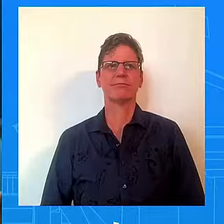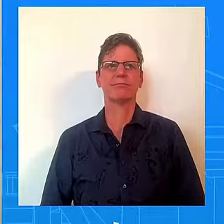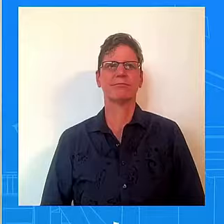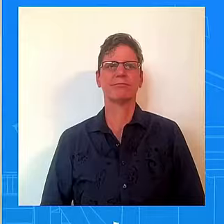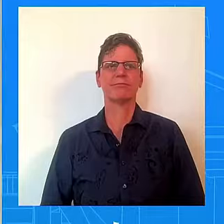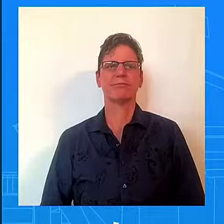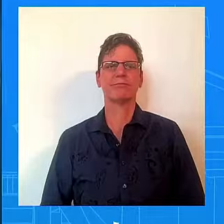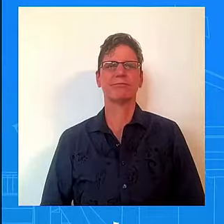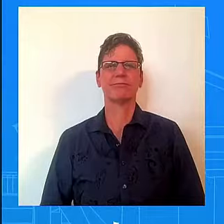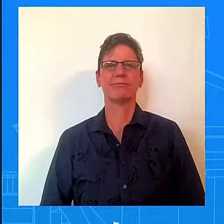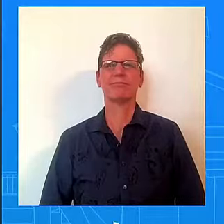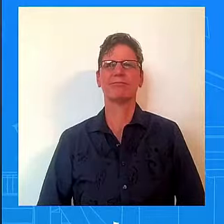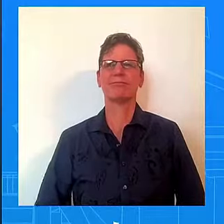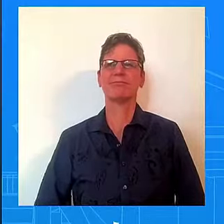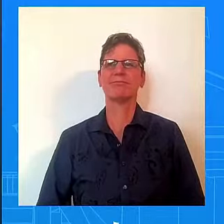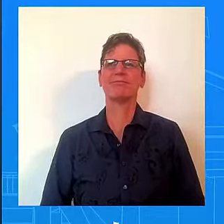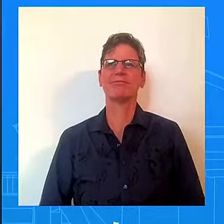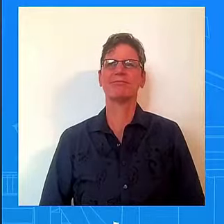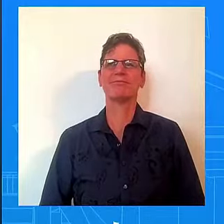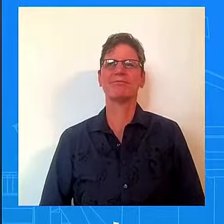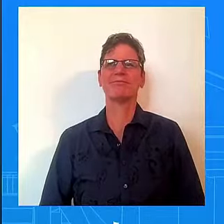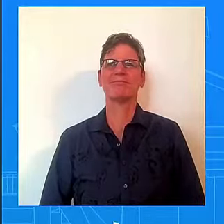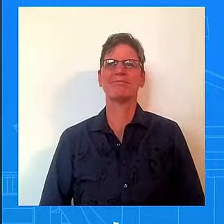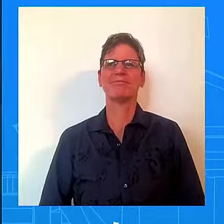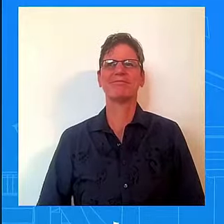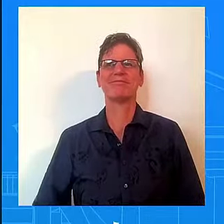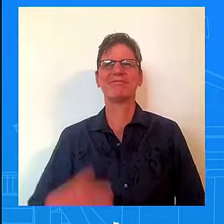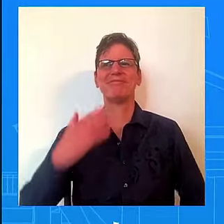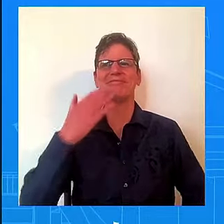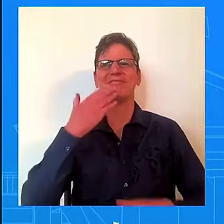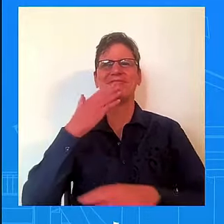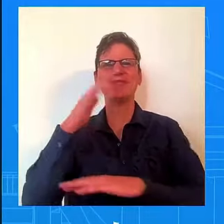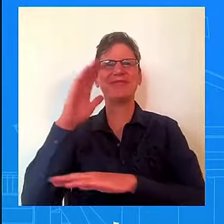Good afternoon, everyone, and welcome back.